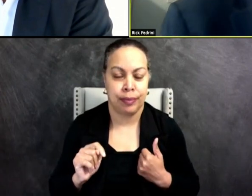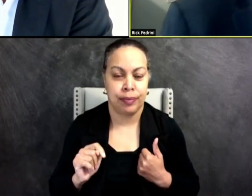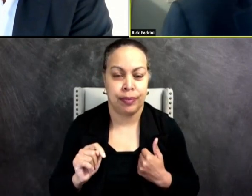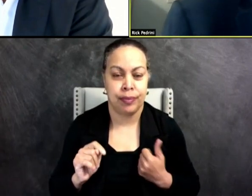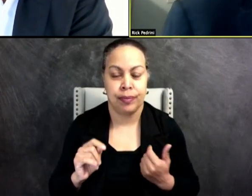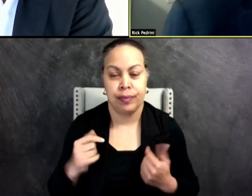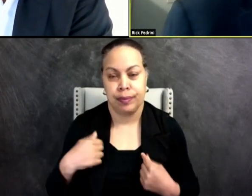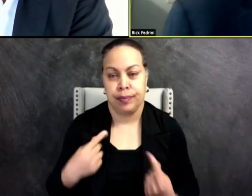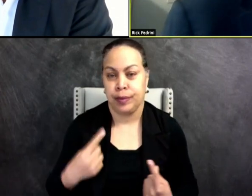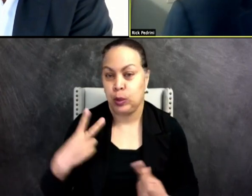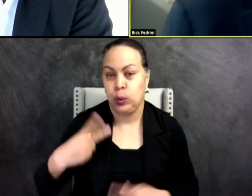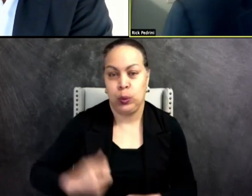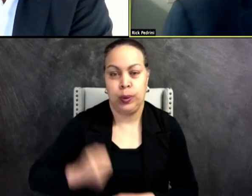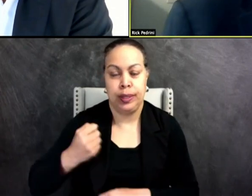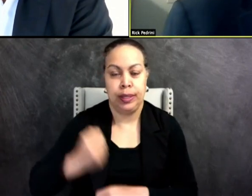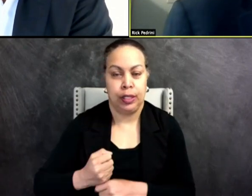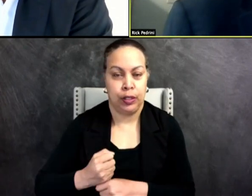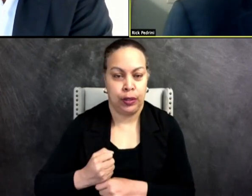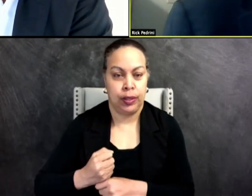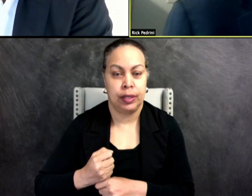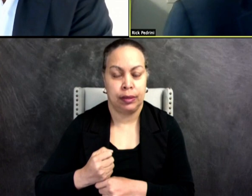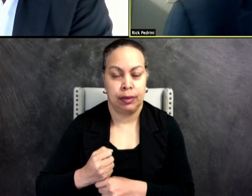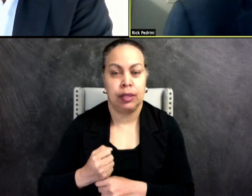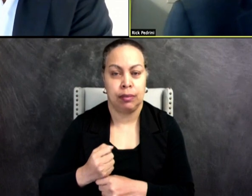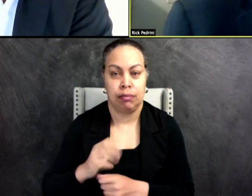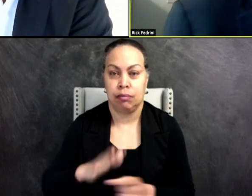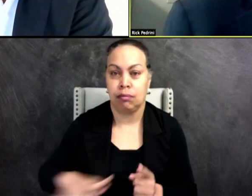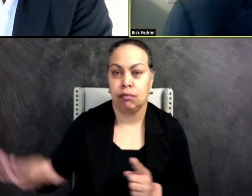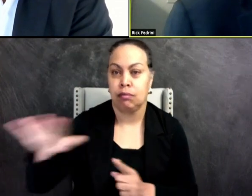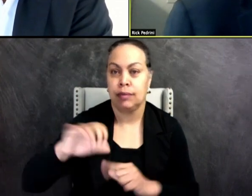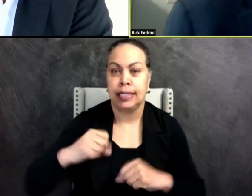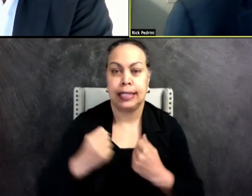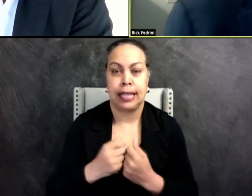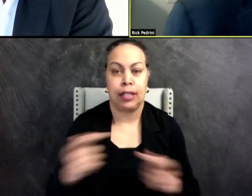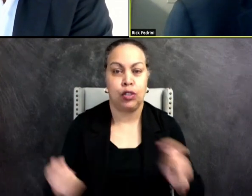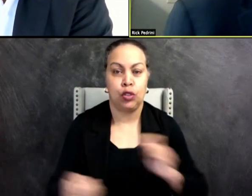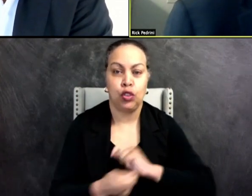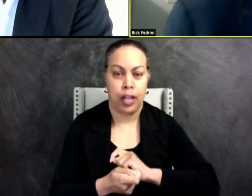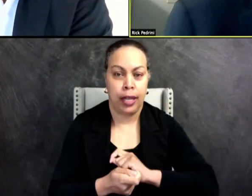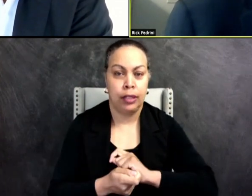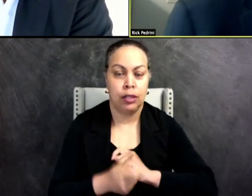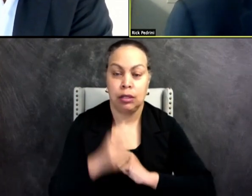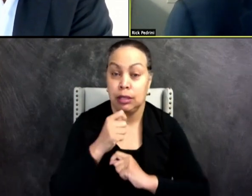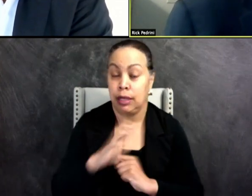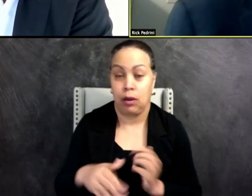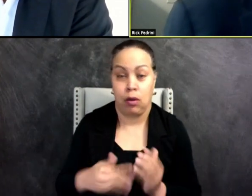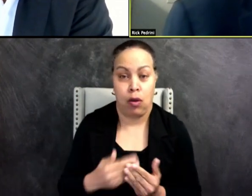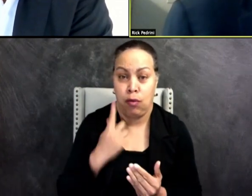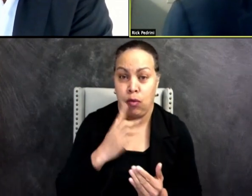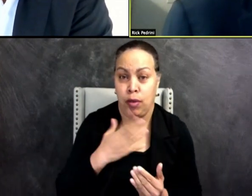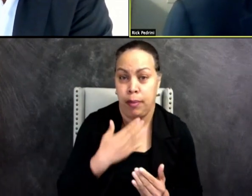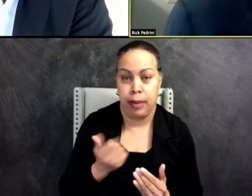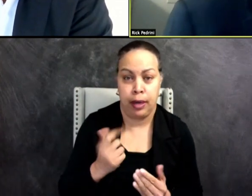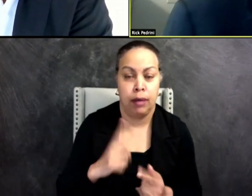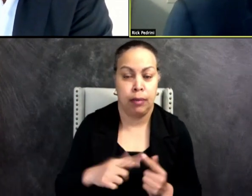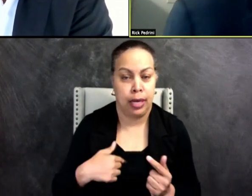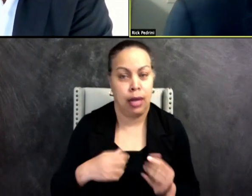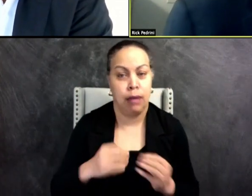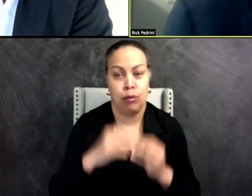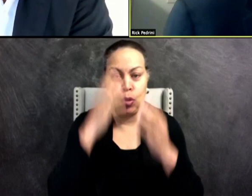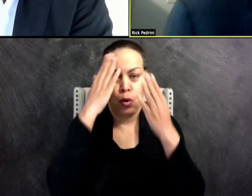two years, society, things in society has changed, not, not completely for the better, but I'm certainly more open-minded